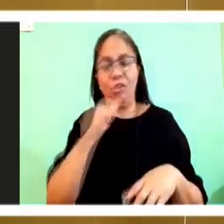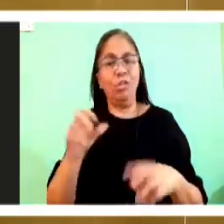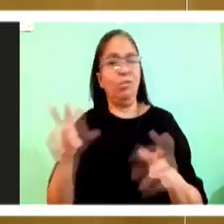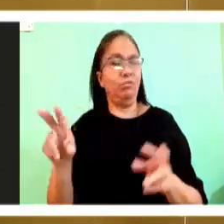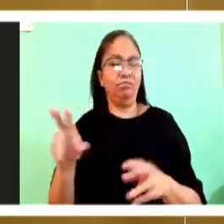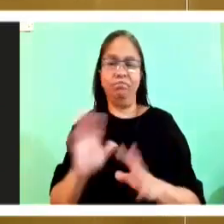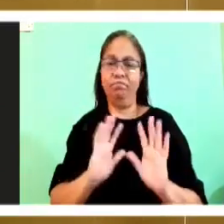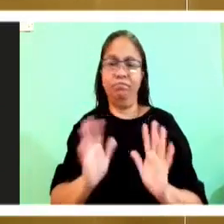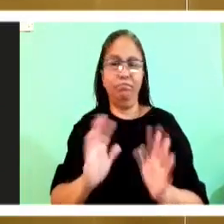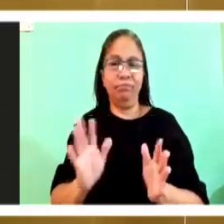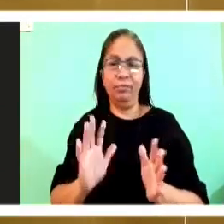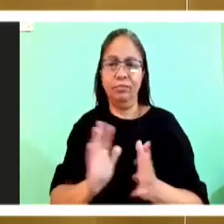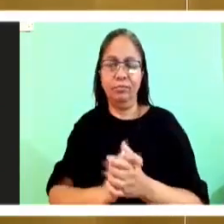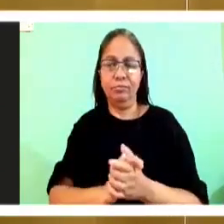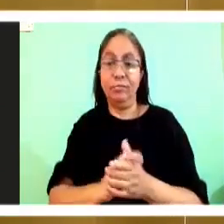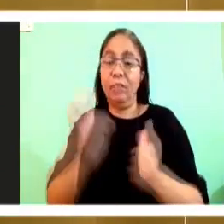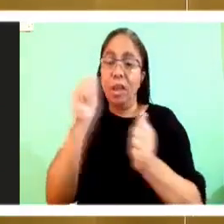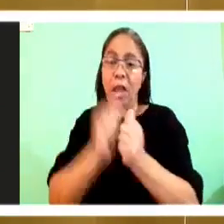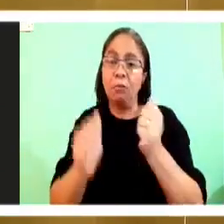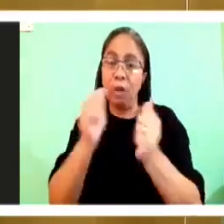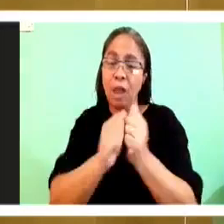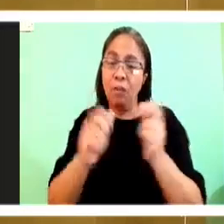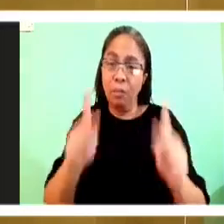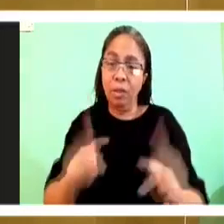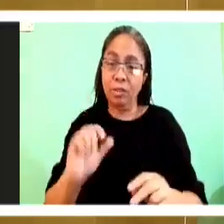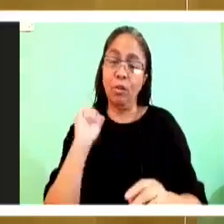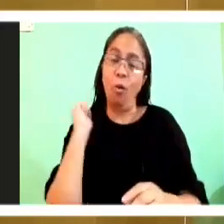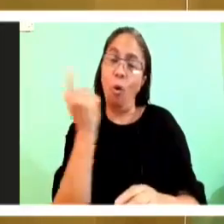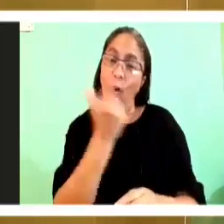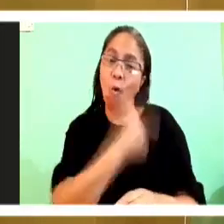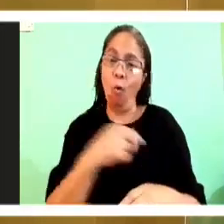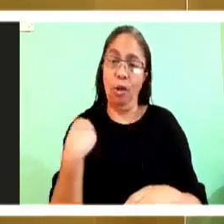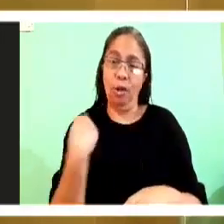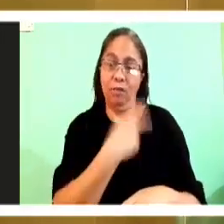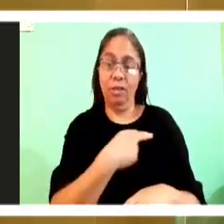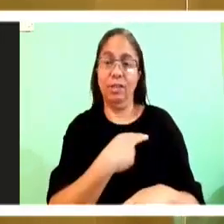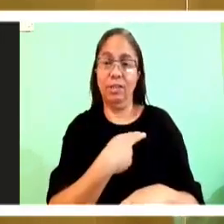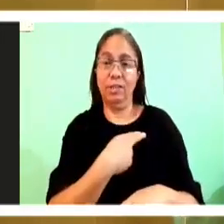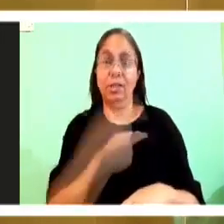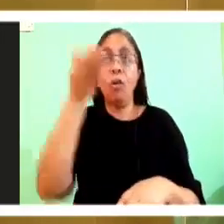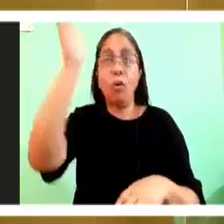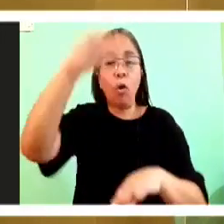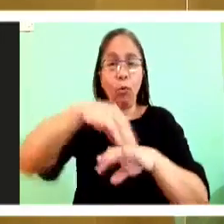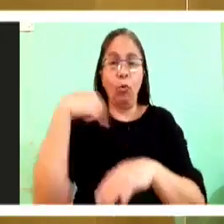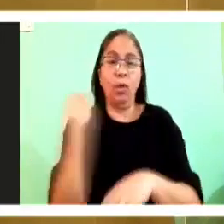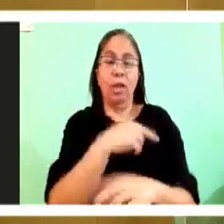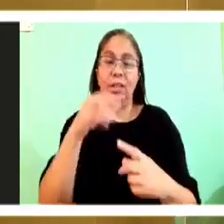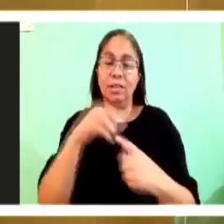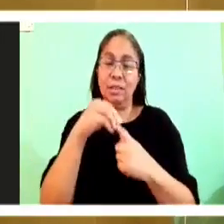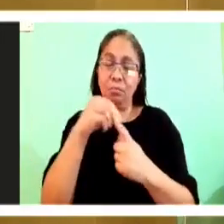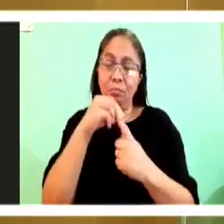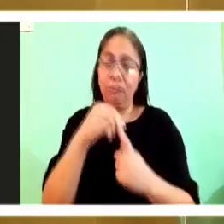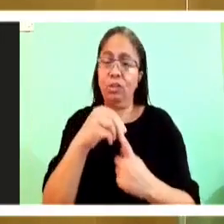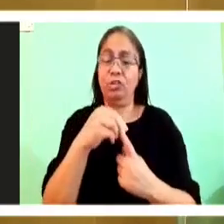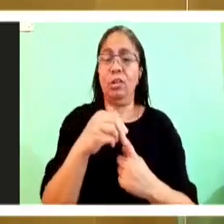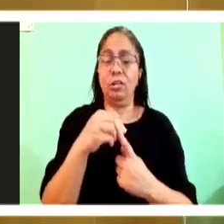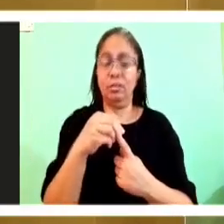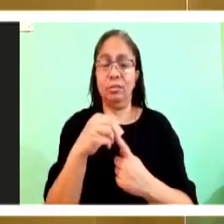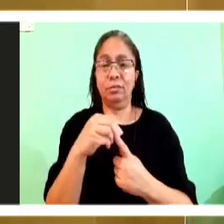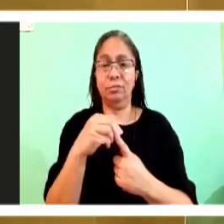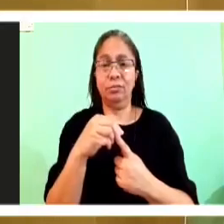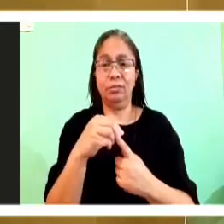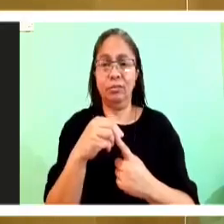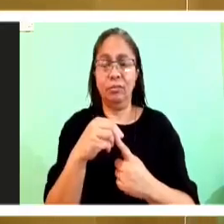Every one of us has a vocation. Every one of us. And to live that